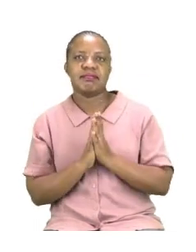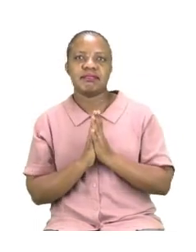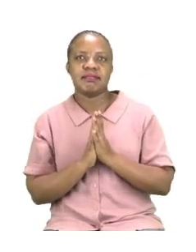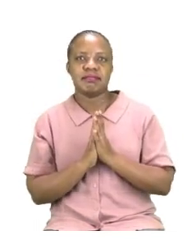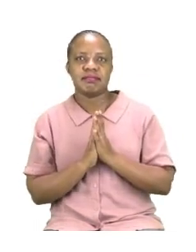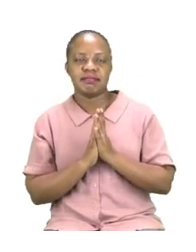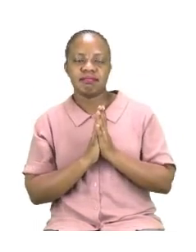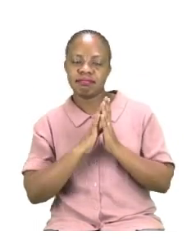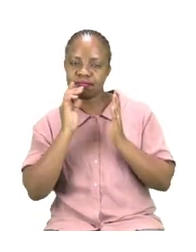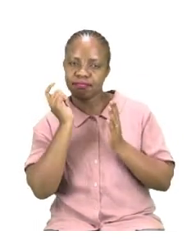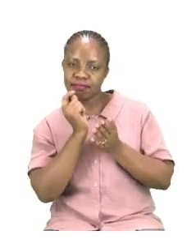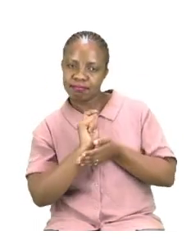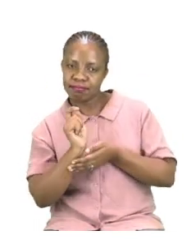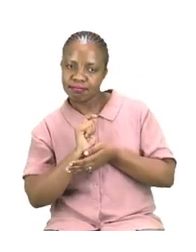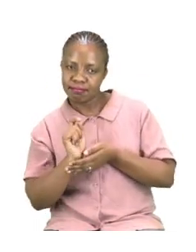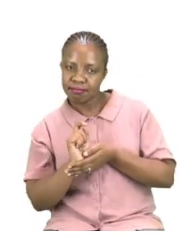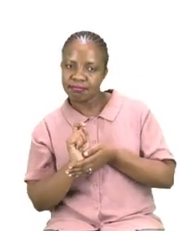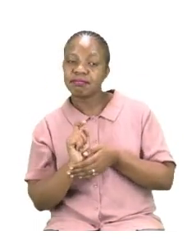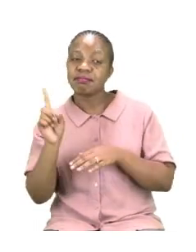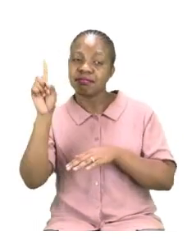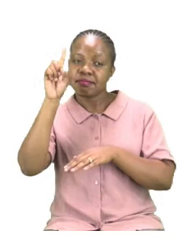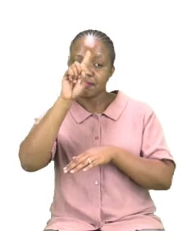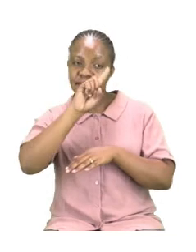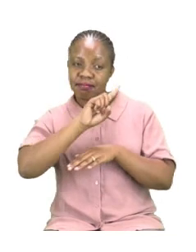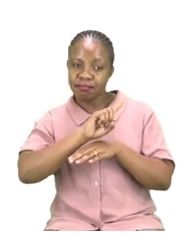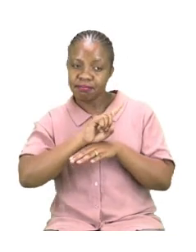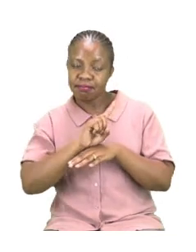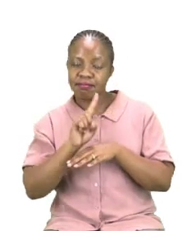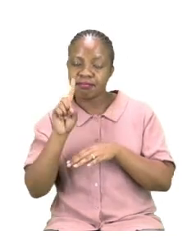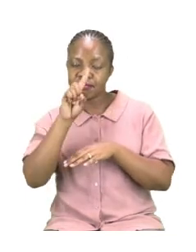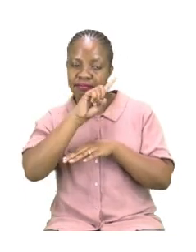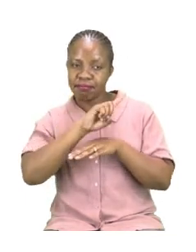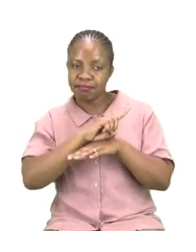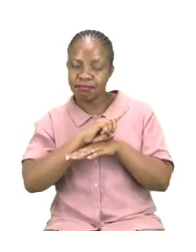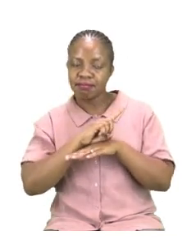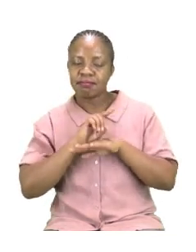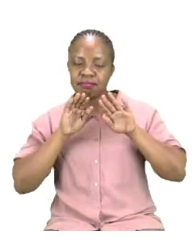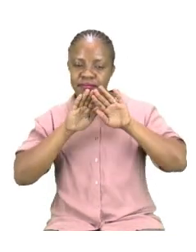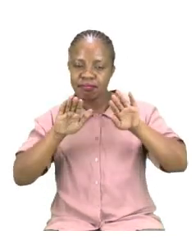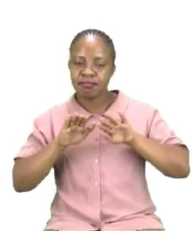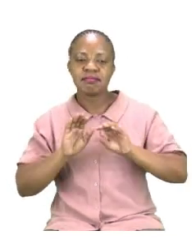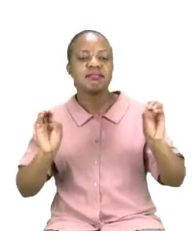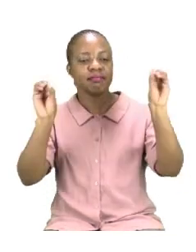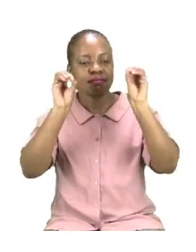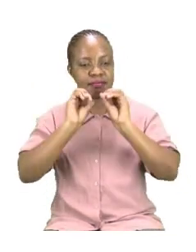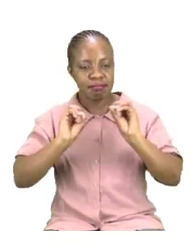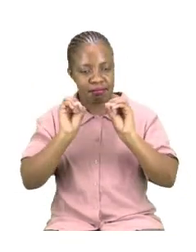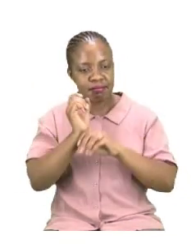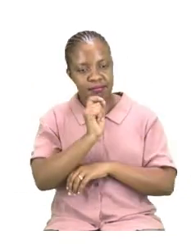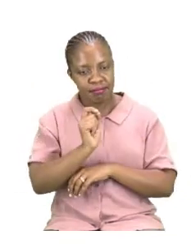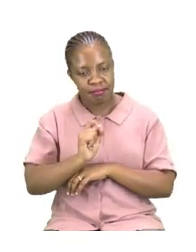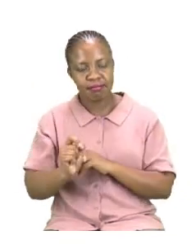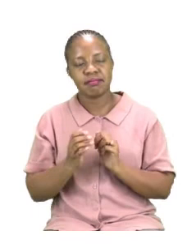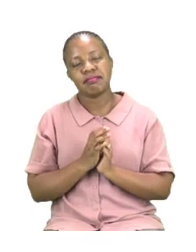those days down the ones that she skips swimming. Please make sure that you read